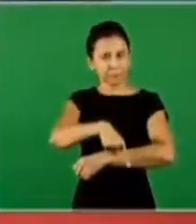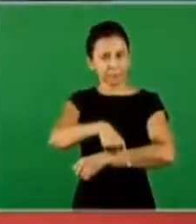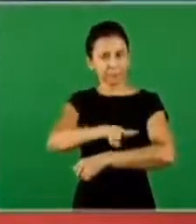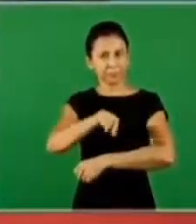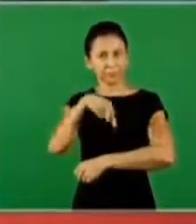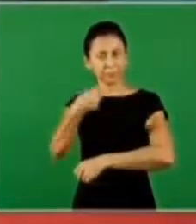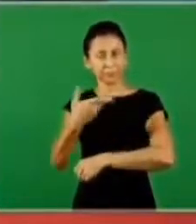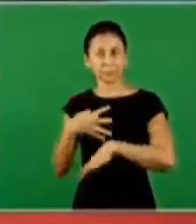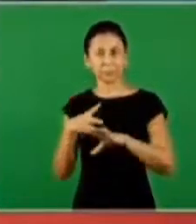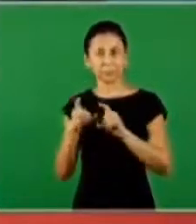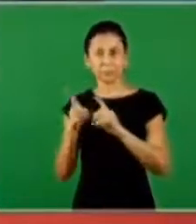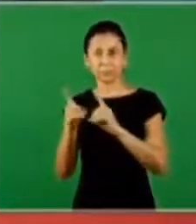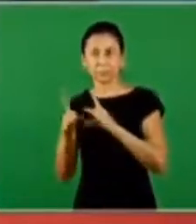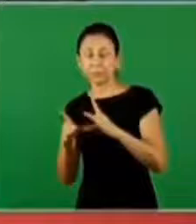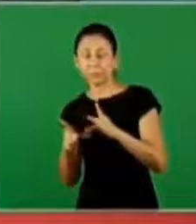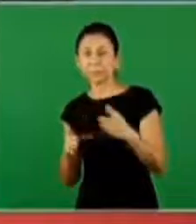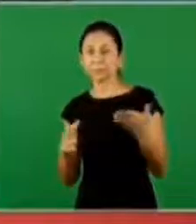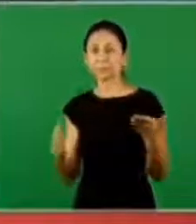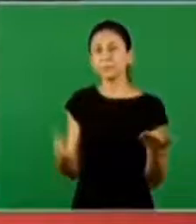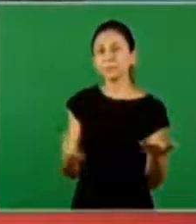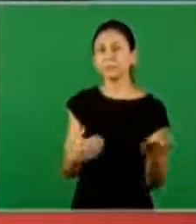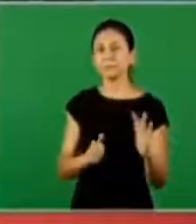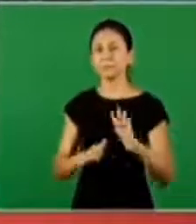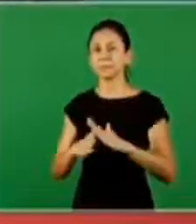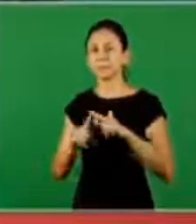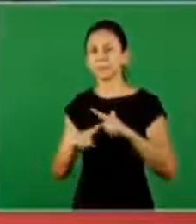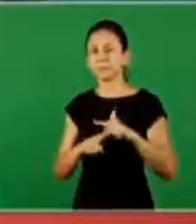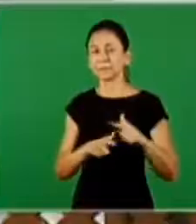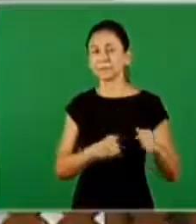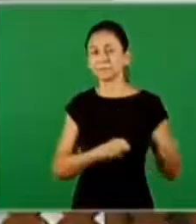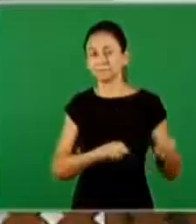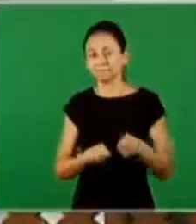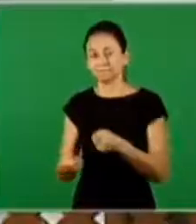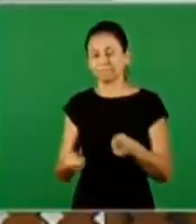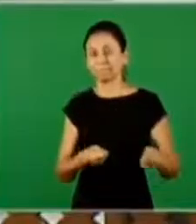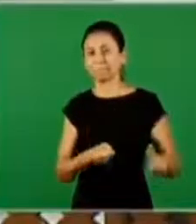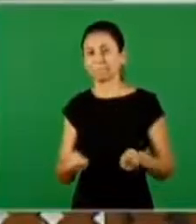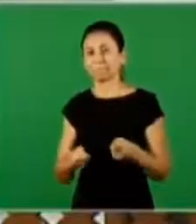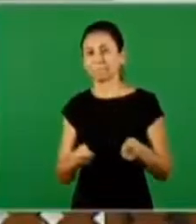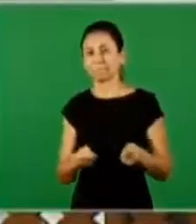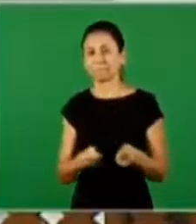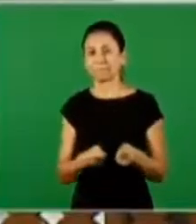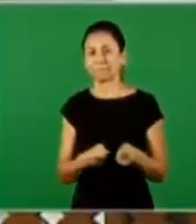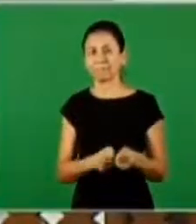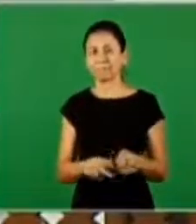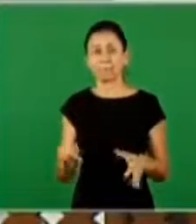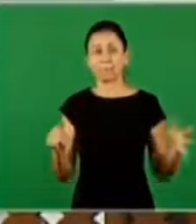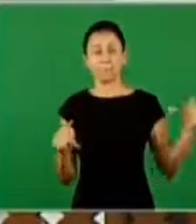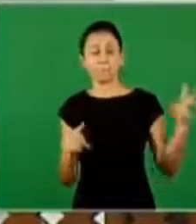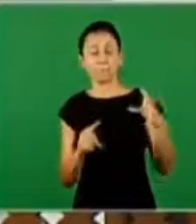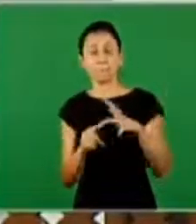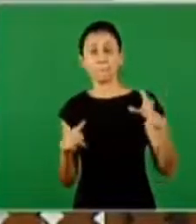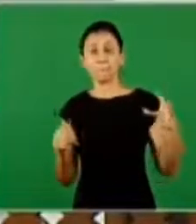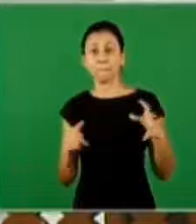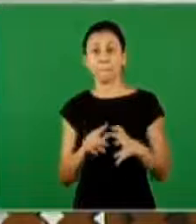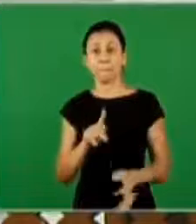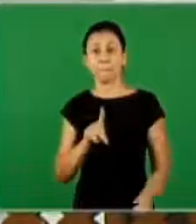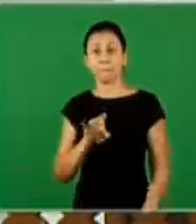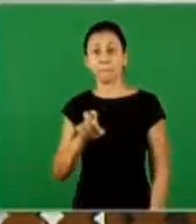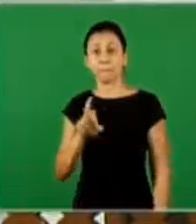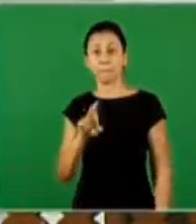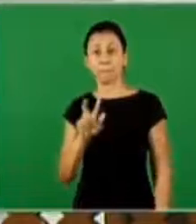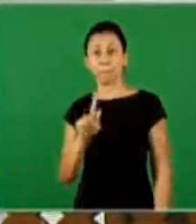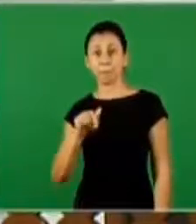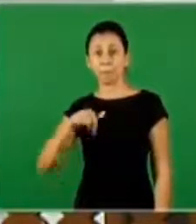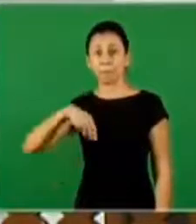generated. Now, the church is the attempt of killing the church. Now, in Pergamo, the mustard seed is sown.